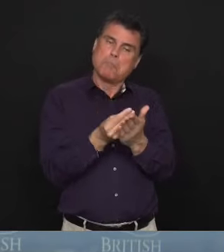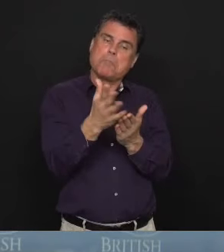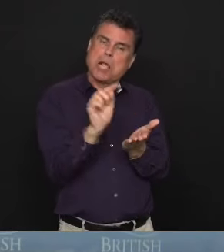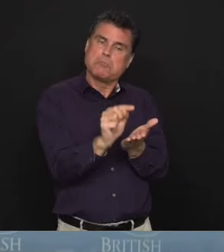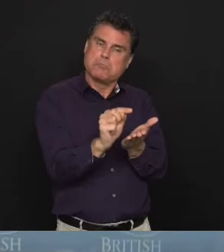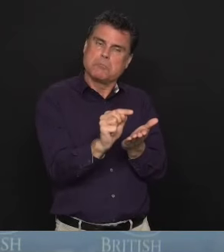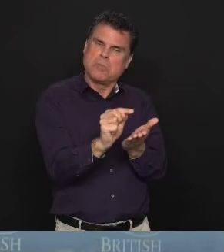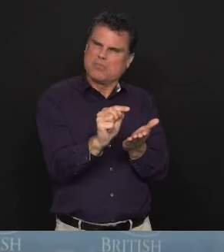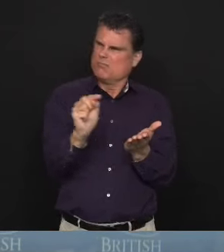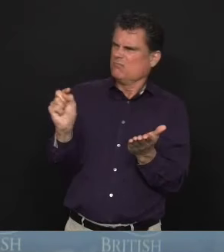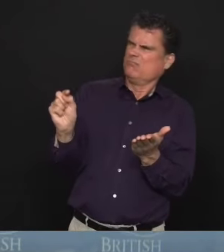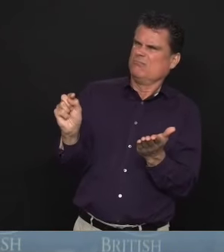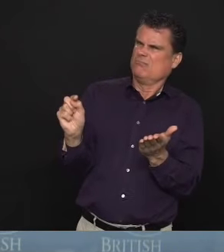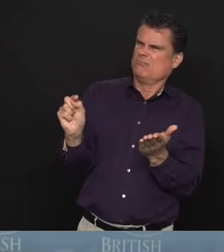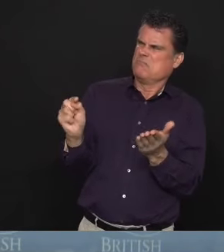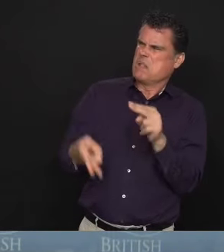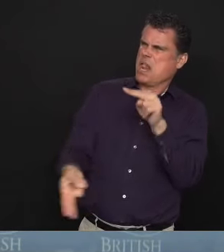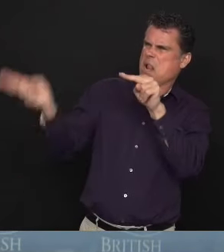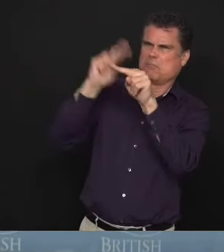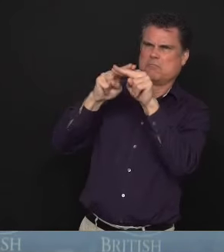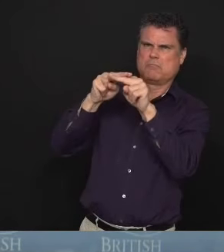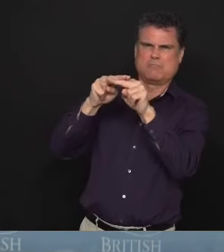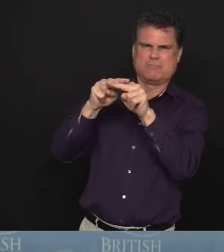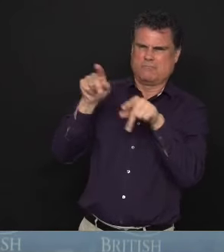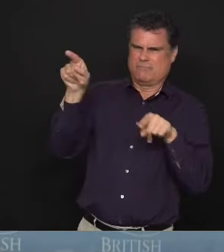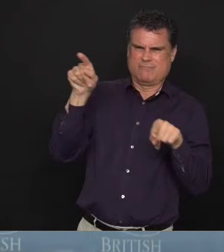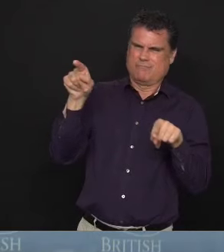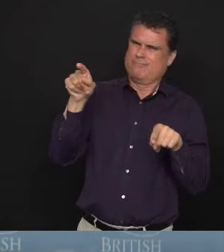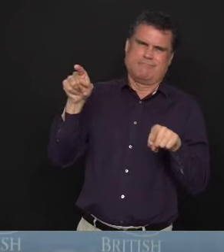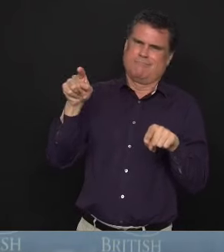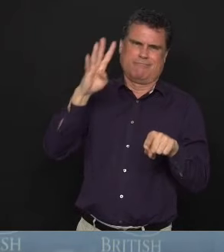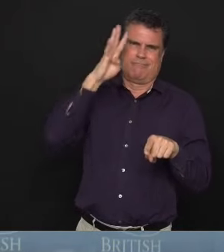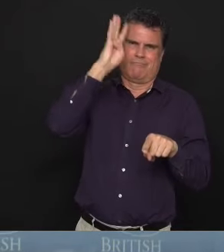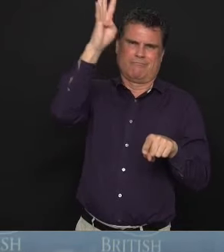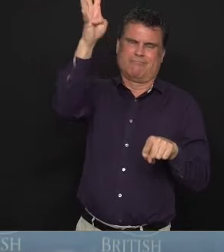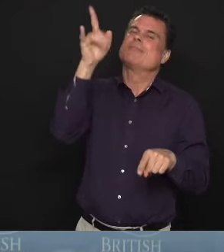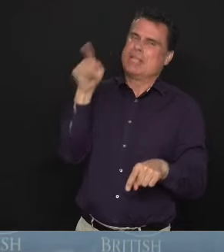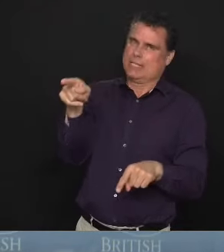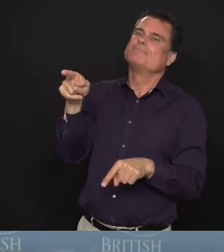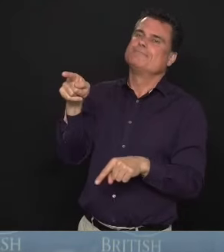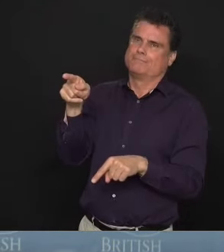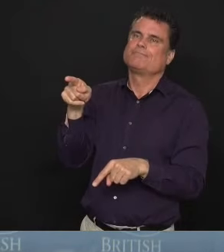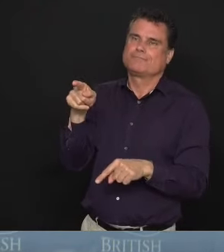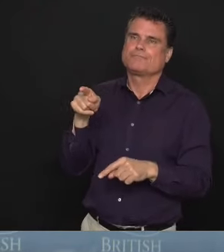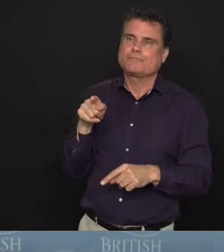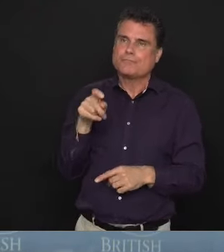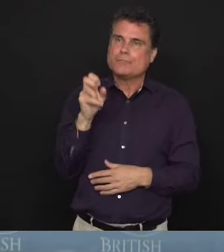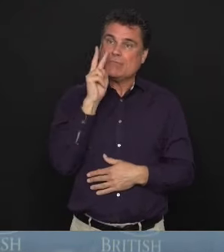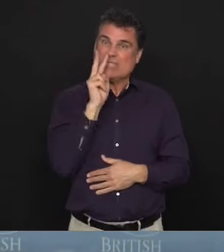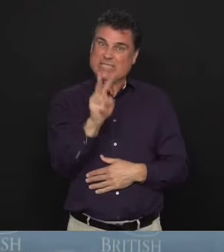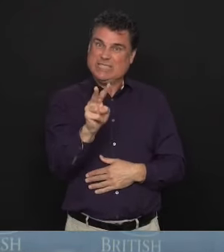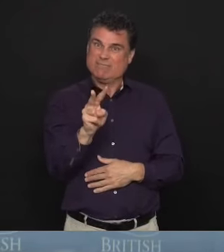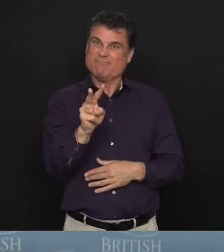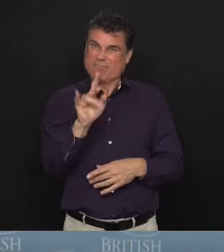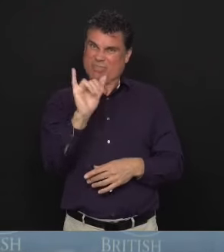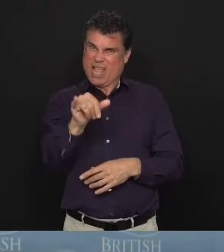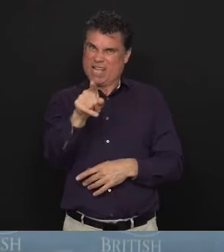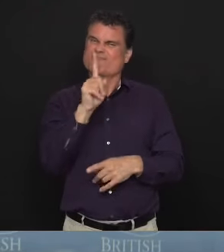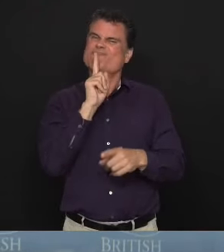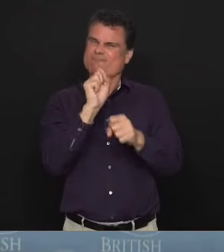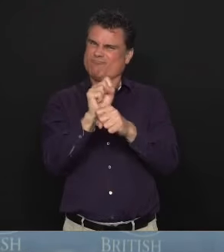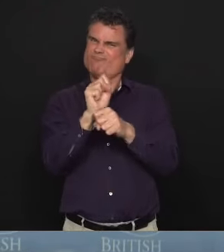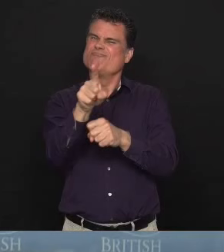We've seen examples of it. And it's one of those things. You know it when you see it. Thank you.